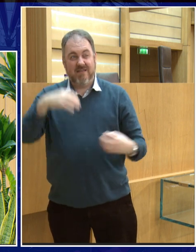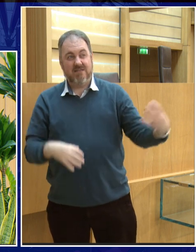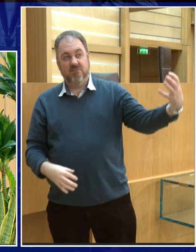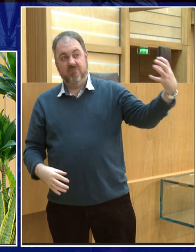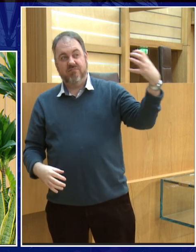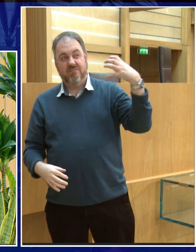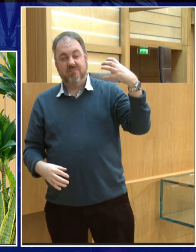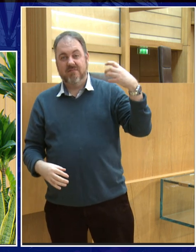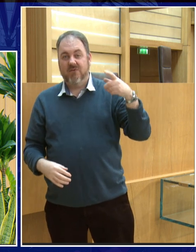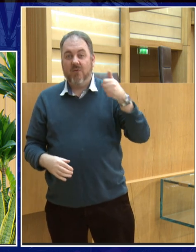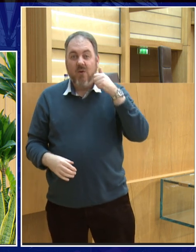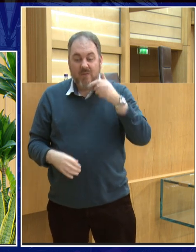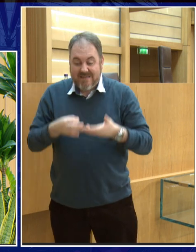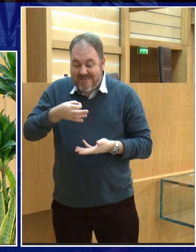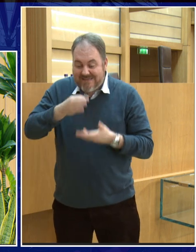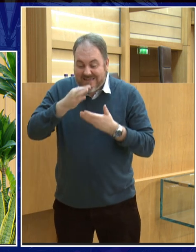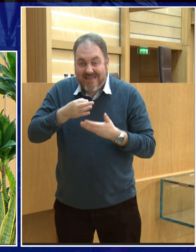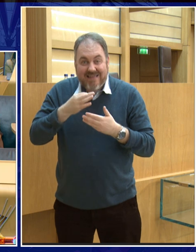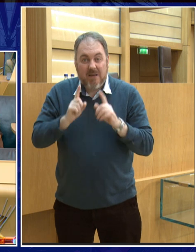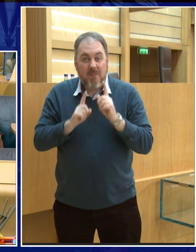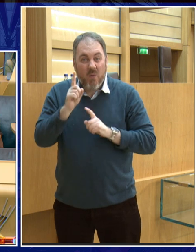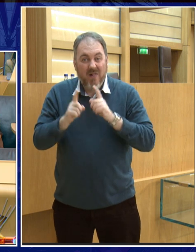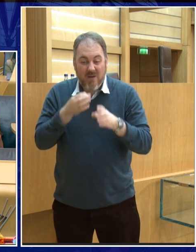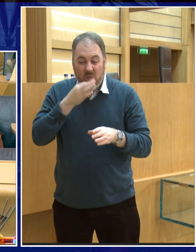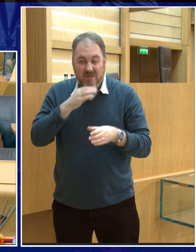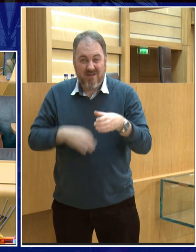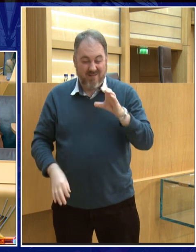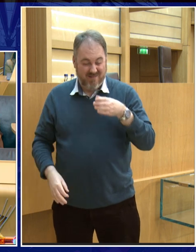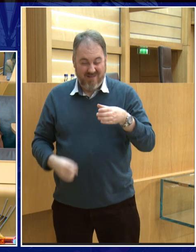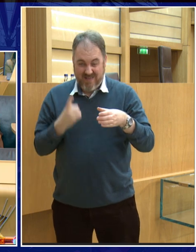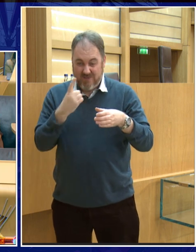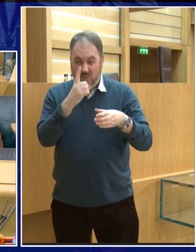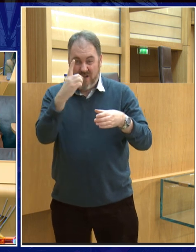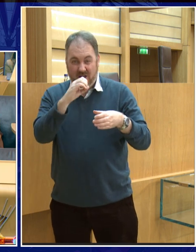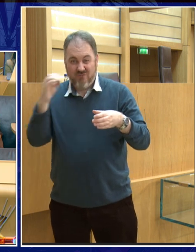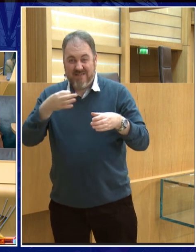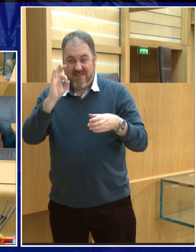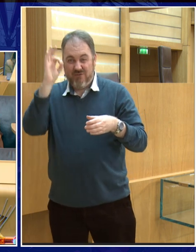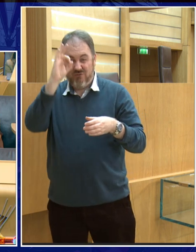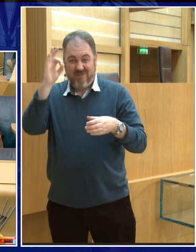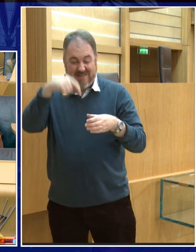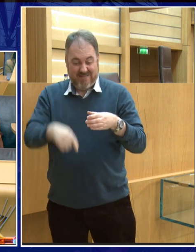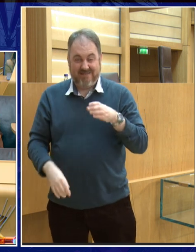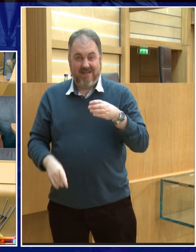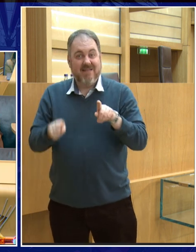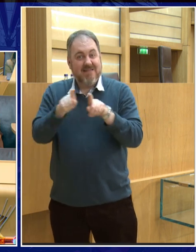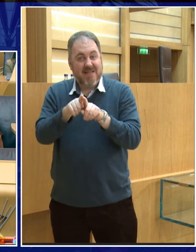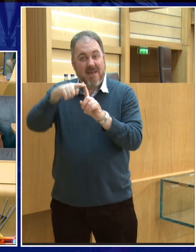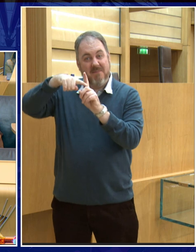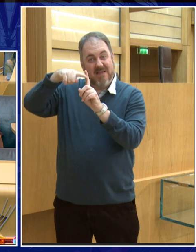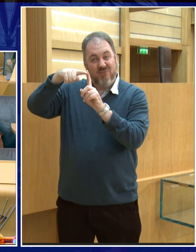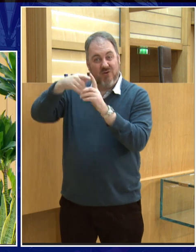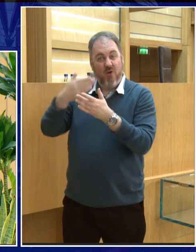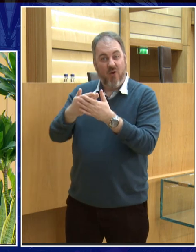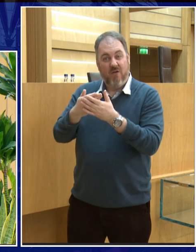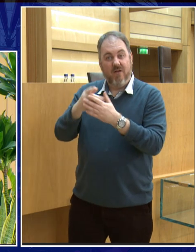a cup of tea here and used boiling water? Yeah. So boiling water, that's 100 degrees. And so that's the temperature on the Moon's surface during the daytime.